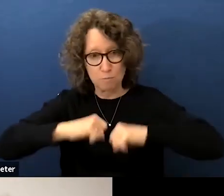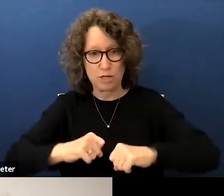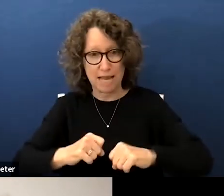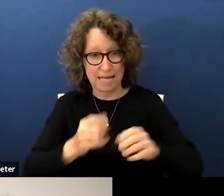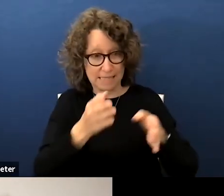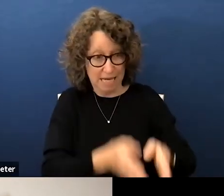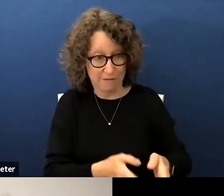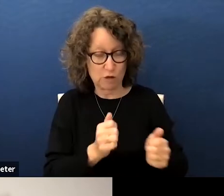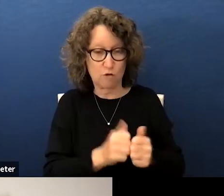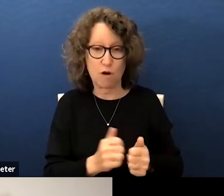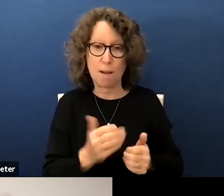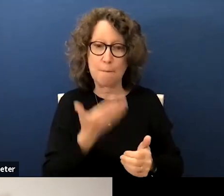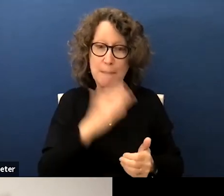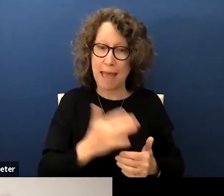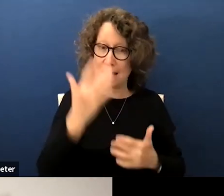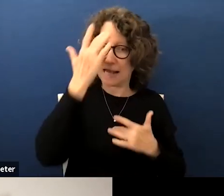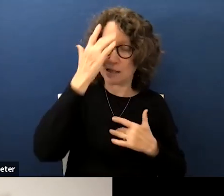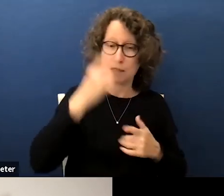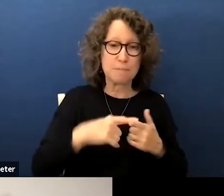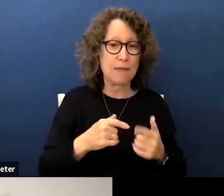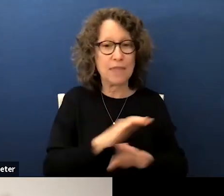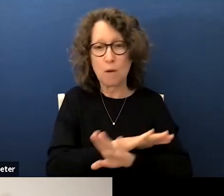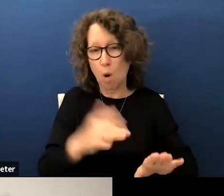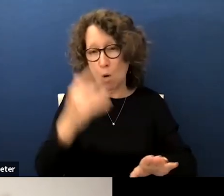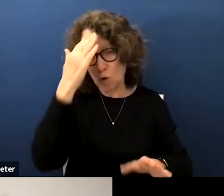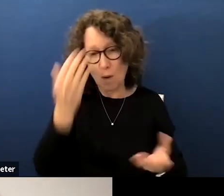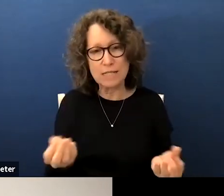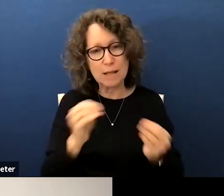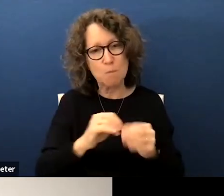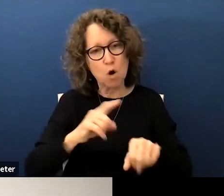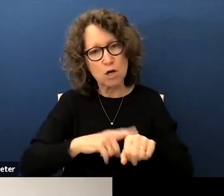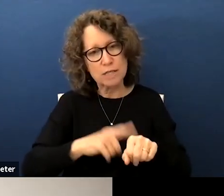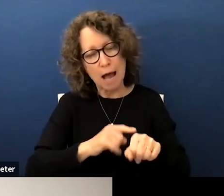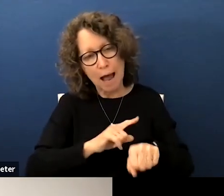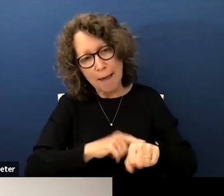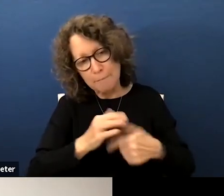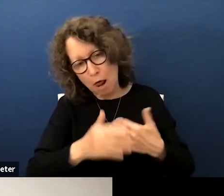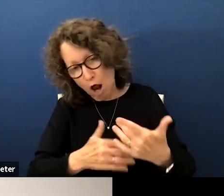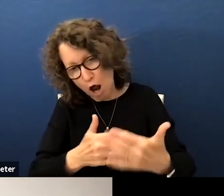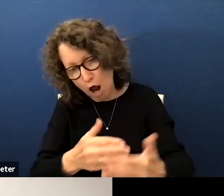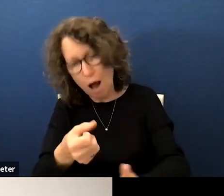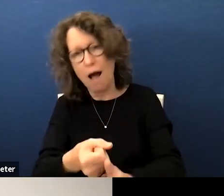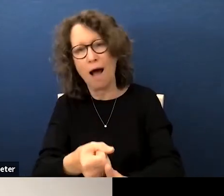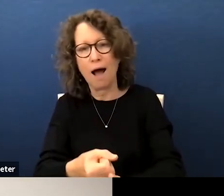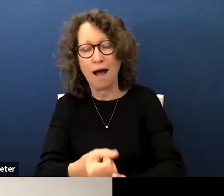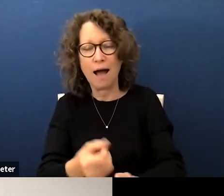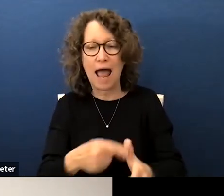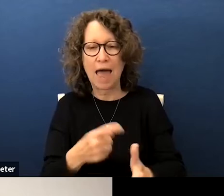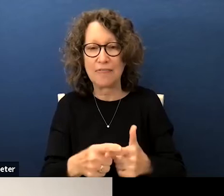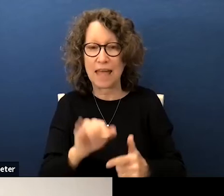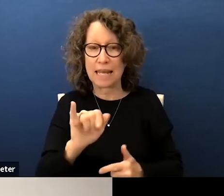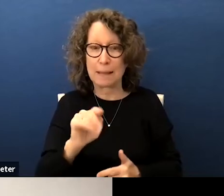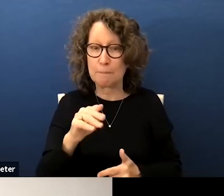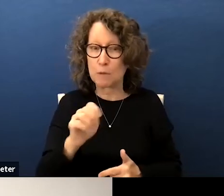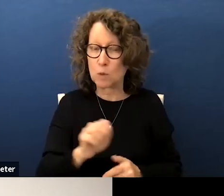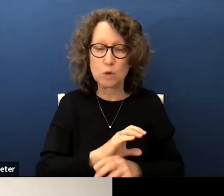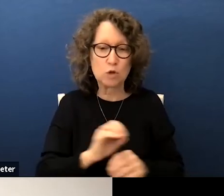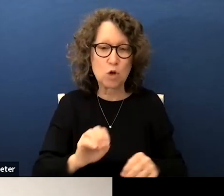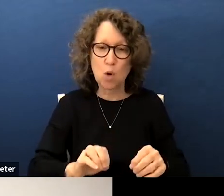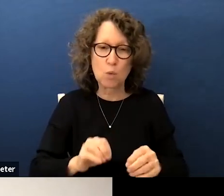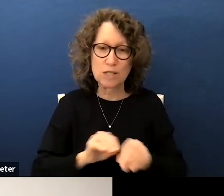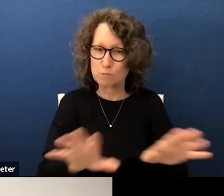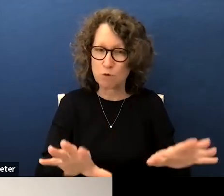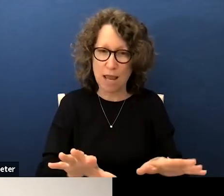the individual from serious illness but they won't know until more time has gone by and the naturally immune do not spread covid